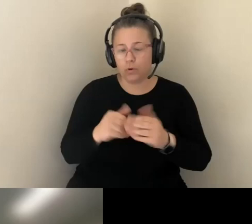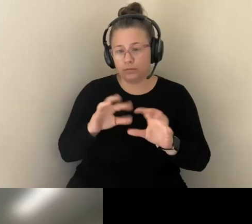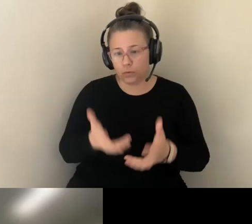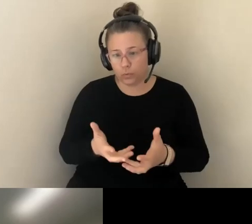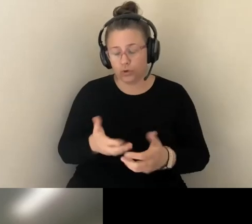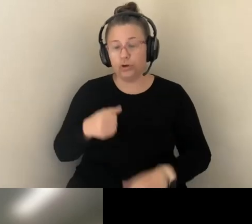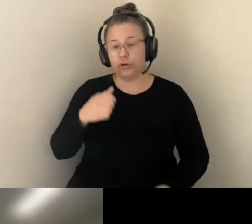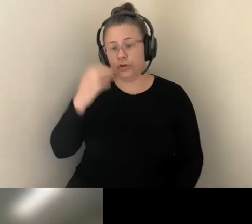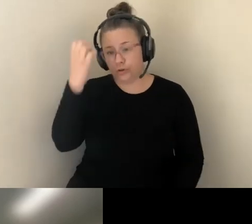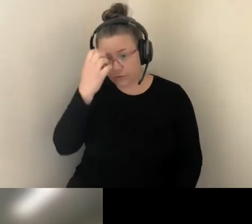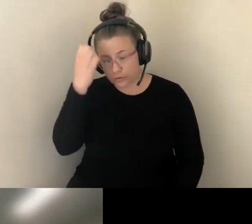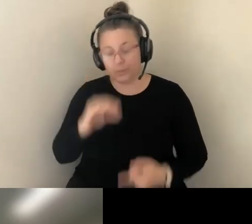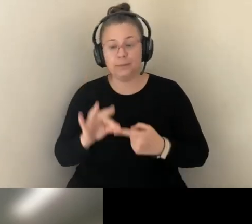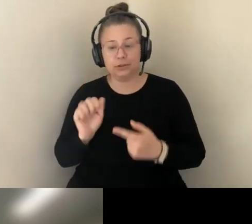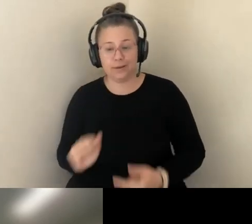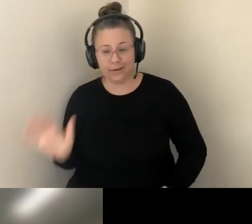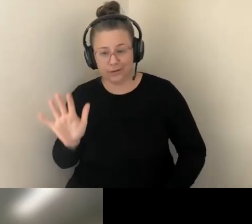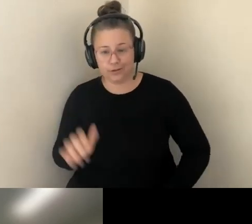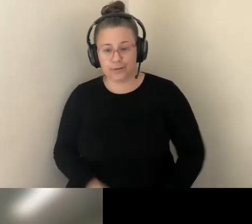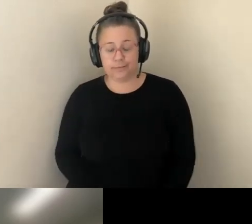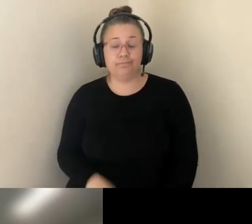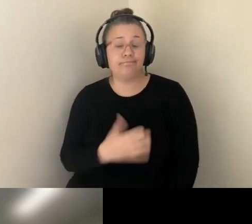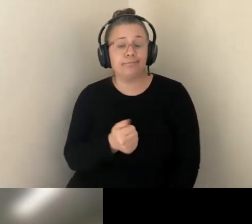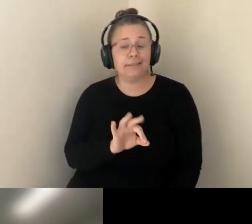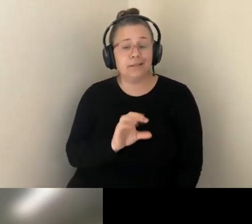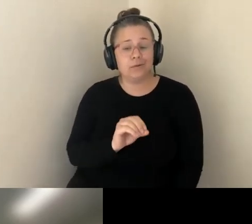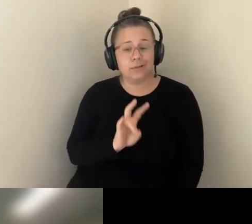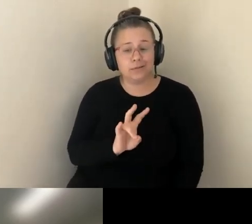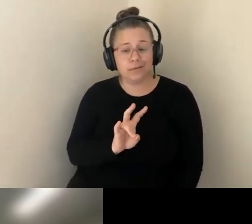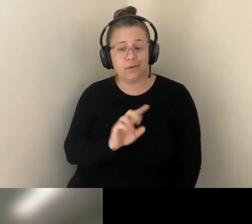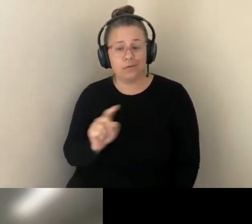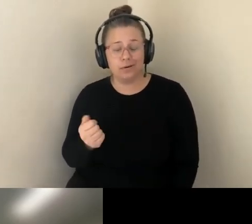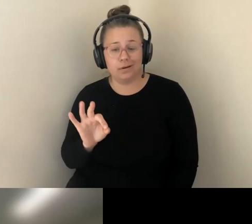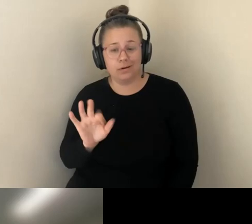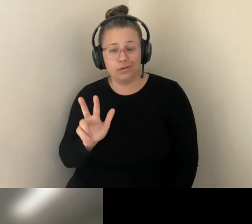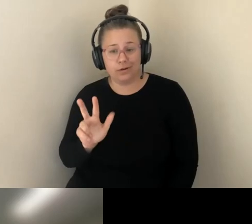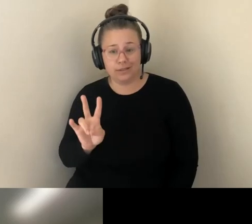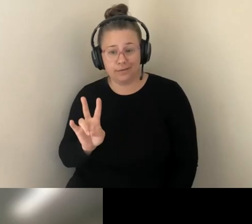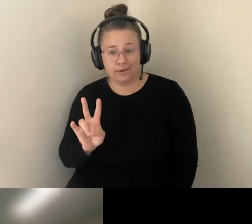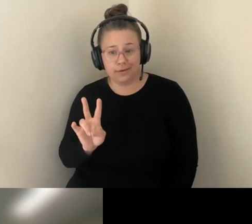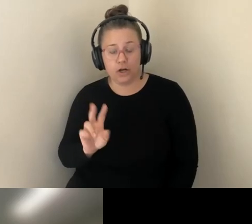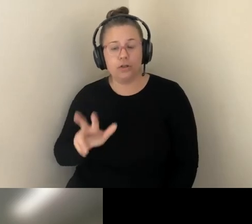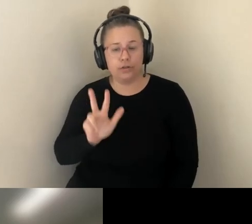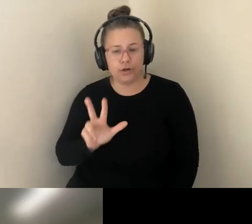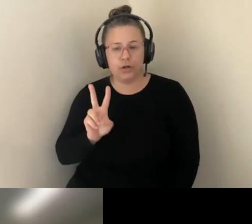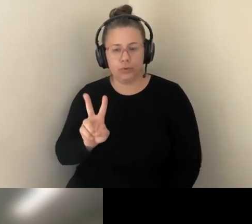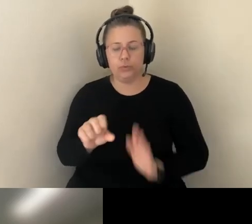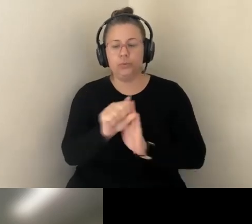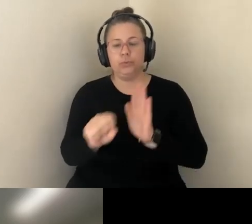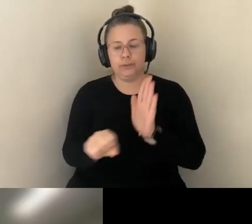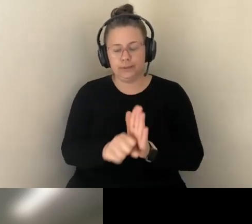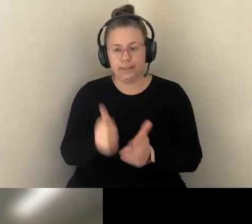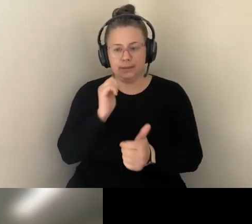1937, 32 STATES PASSED EGENIC STERILIZATION LAWS MANDATING THE STERILIZATION OF THE QUOTE